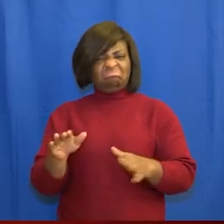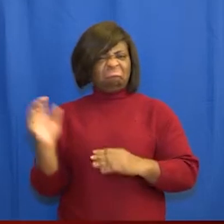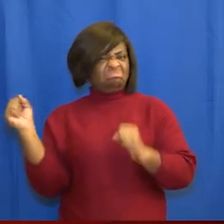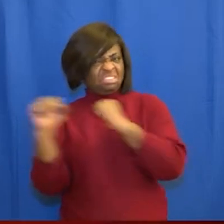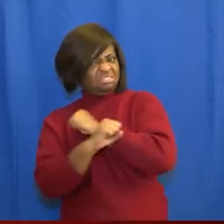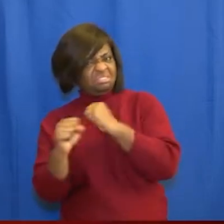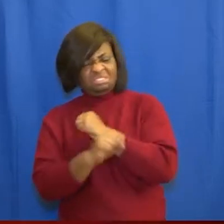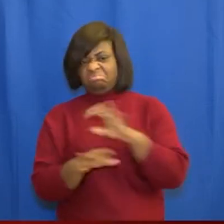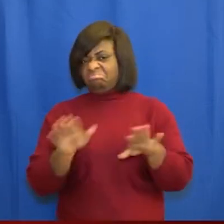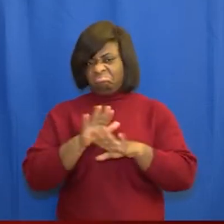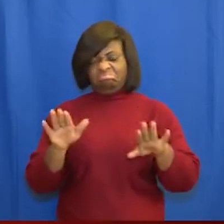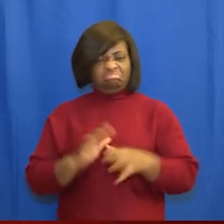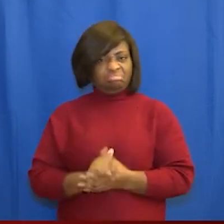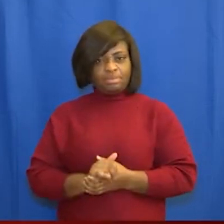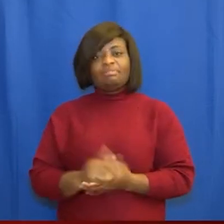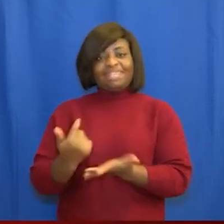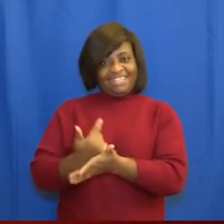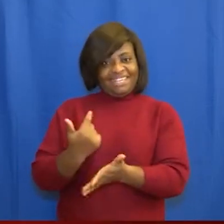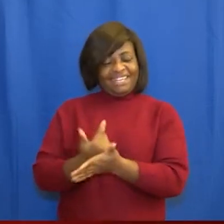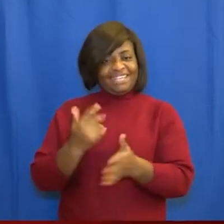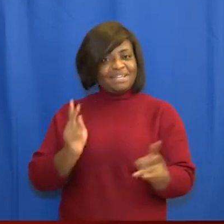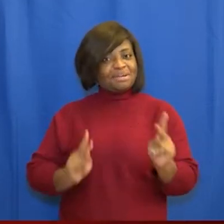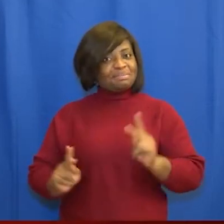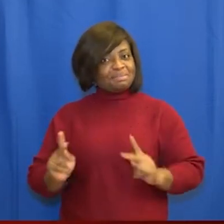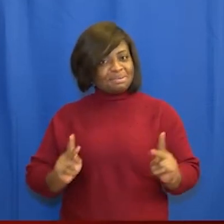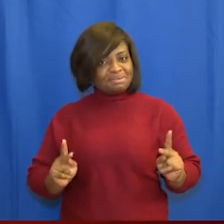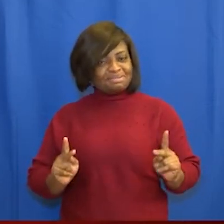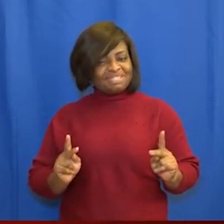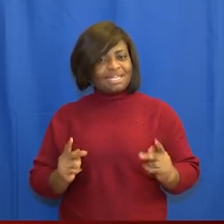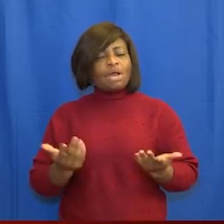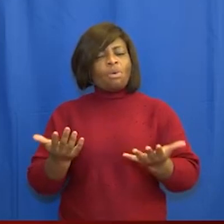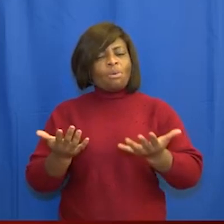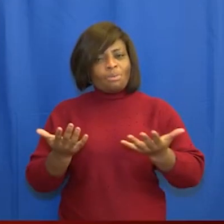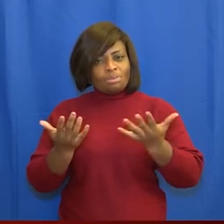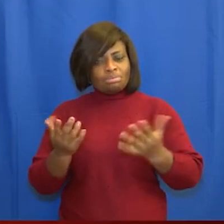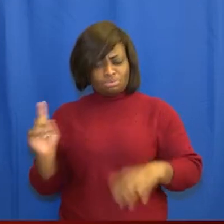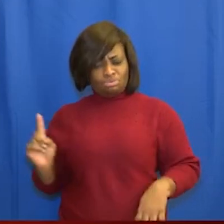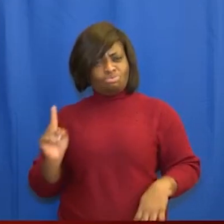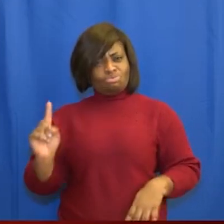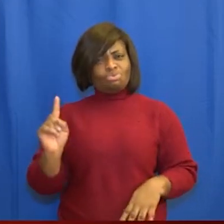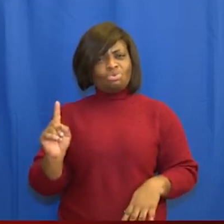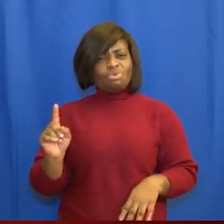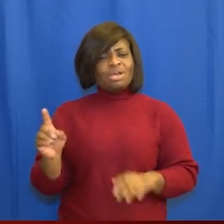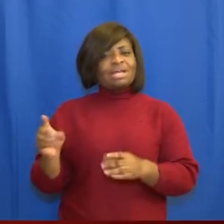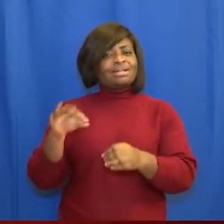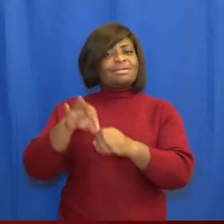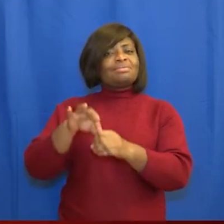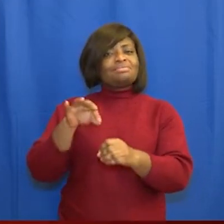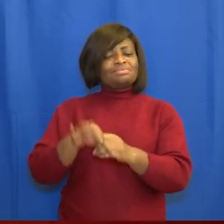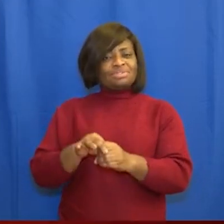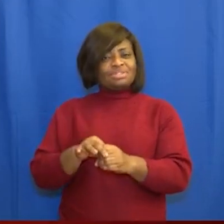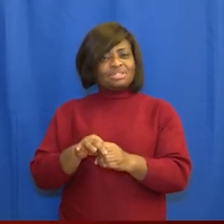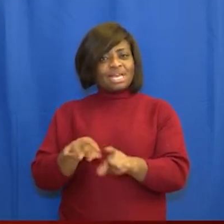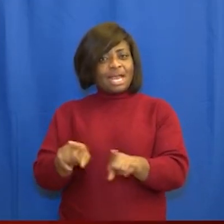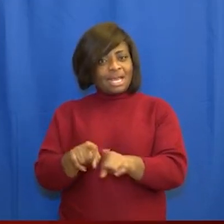violence the ghanaian people are entitled to go about the exercise of their civic